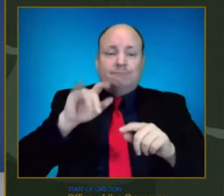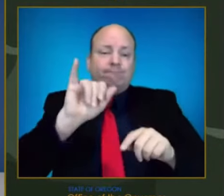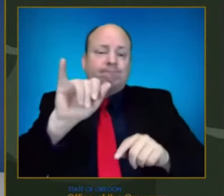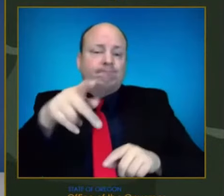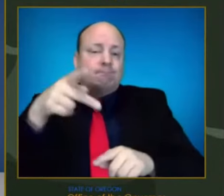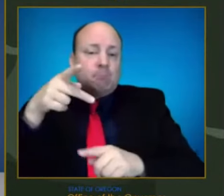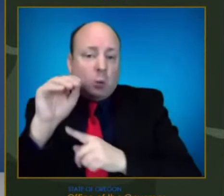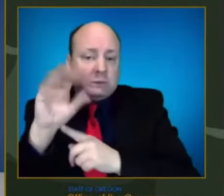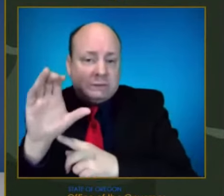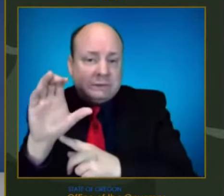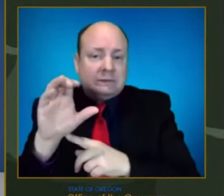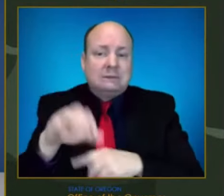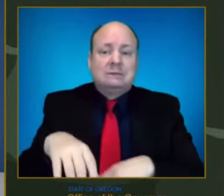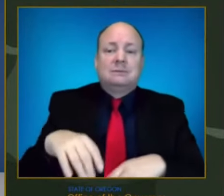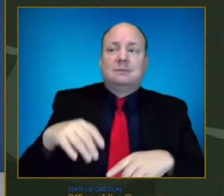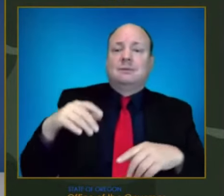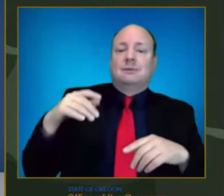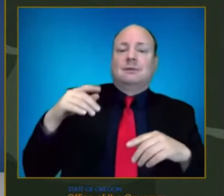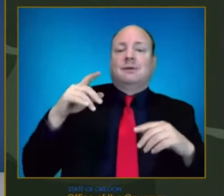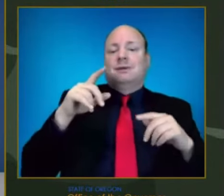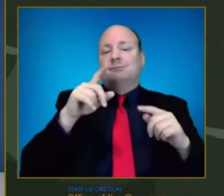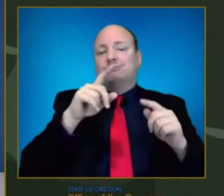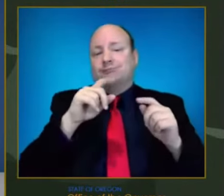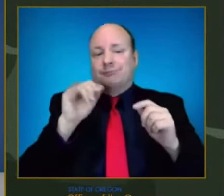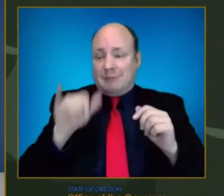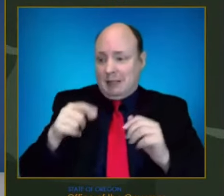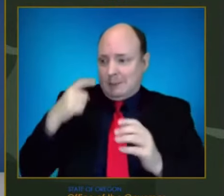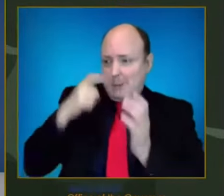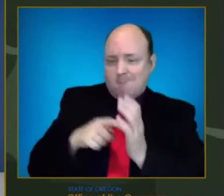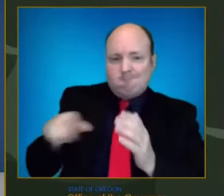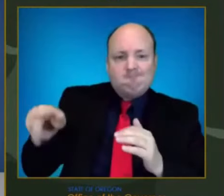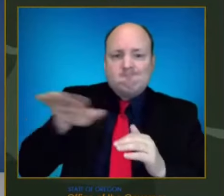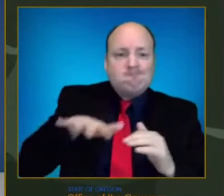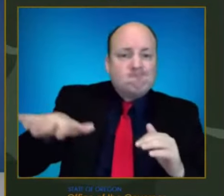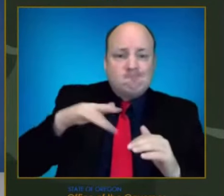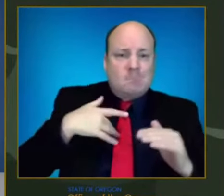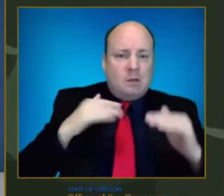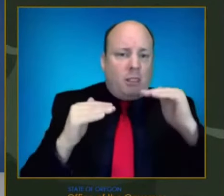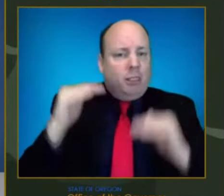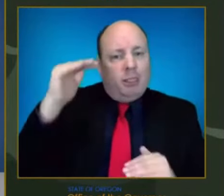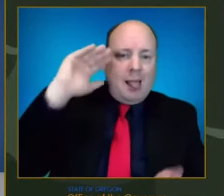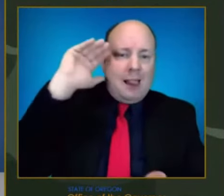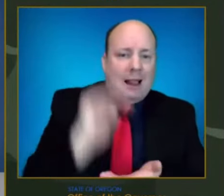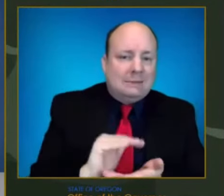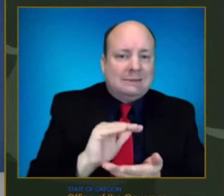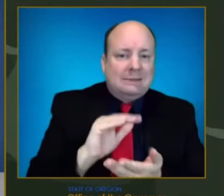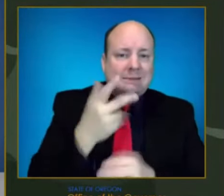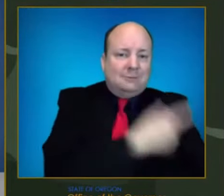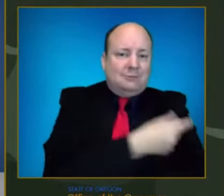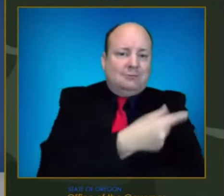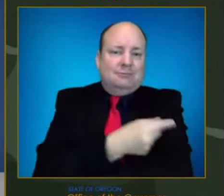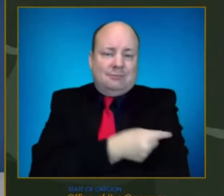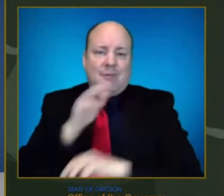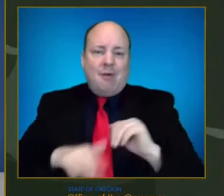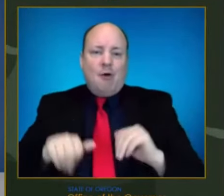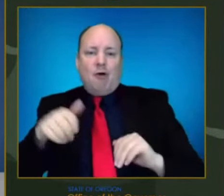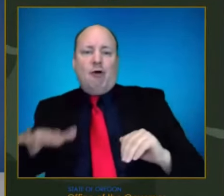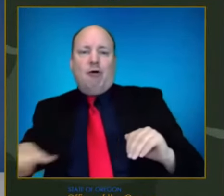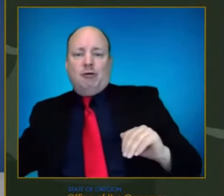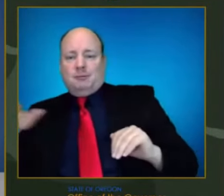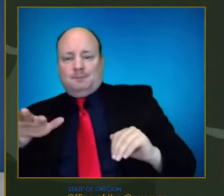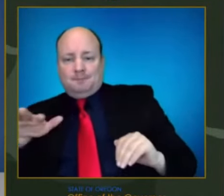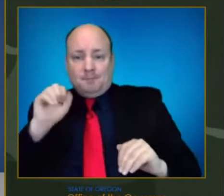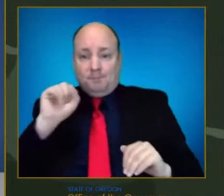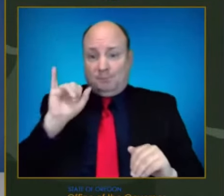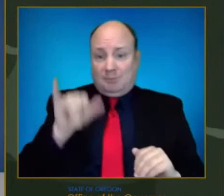in vaccination rates. As of December 16, 51% of people aged 65 or older have received a booster or a third